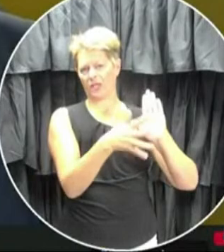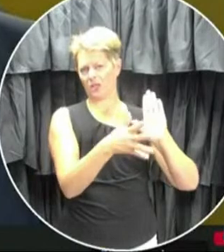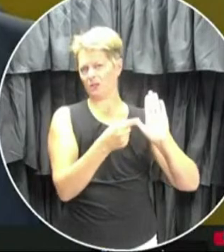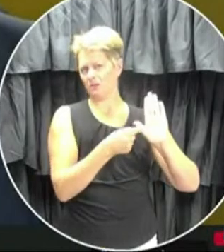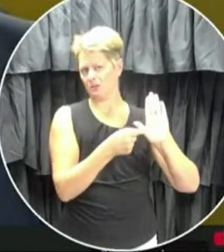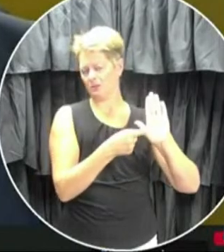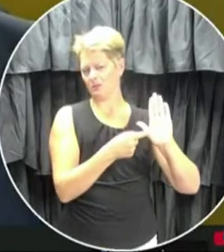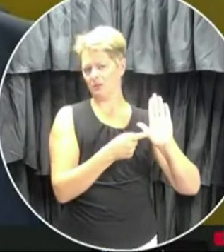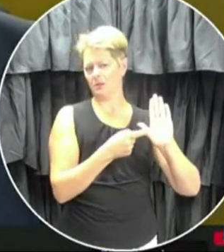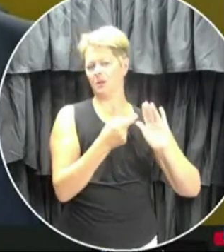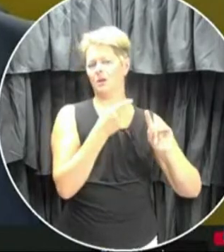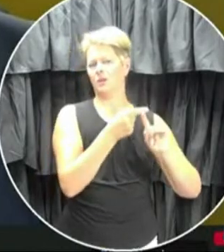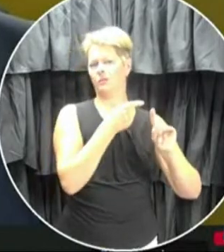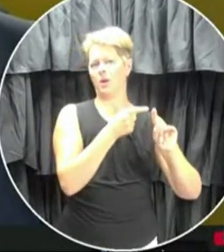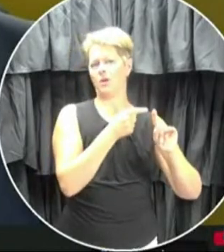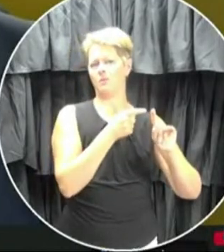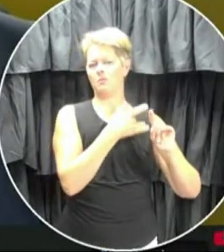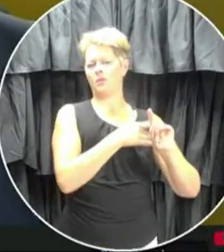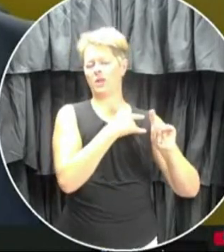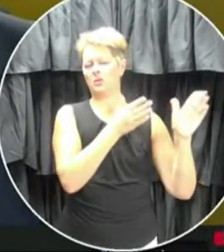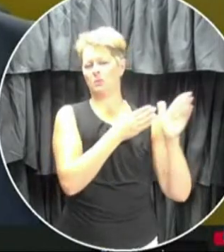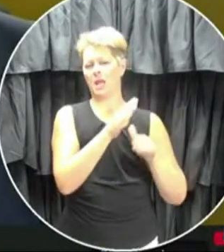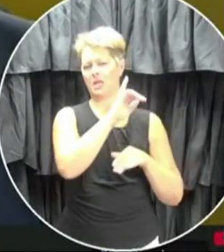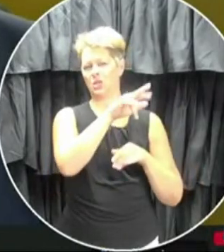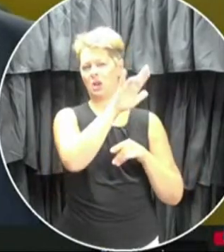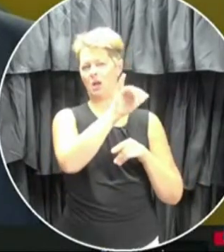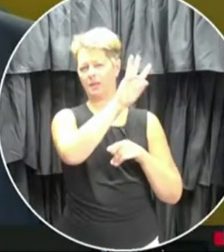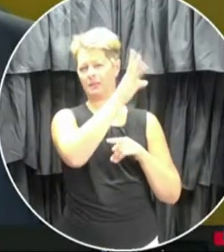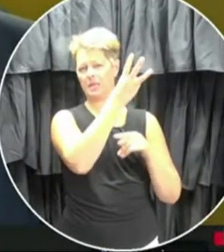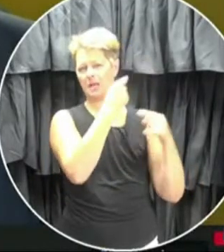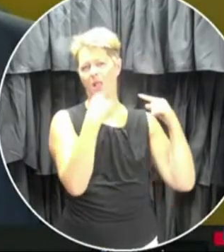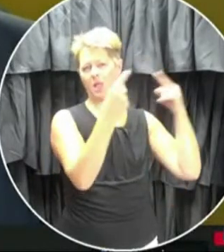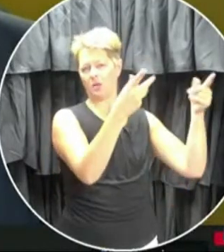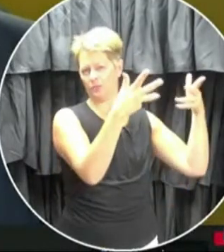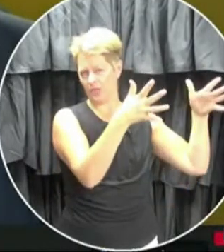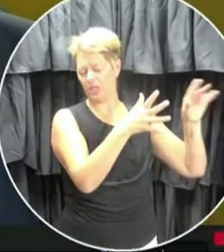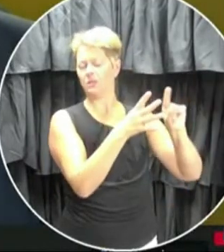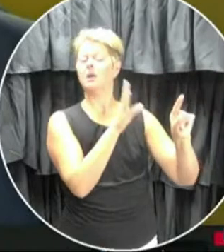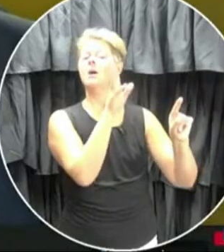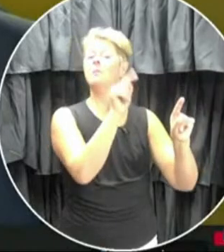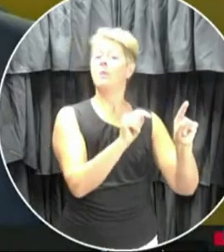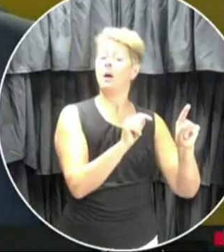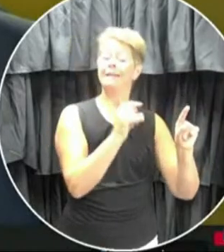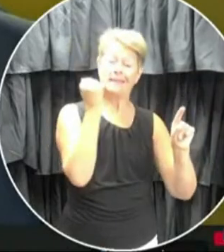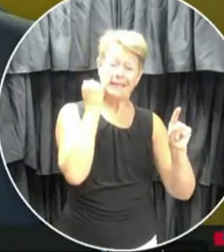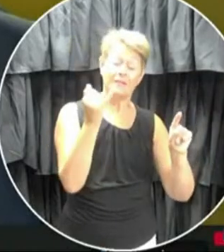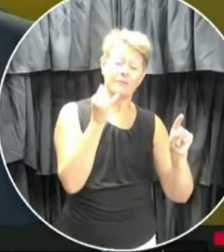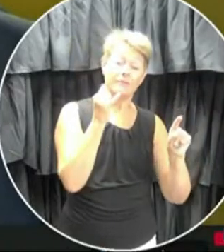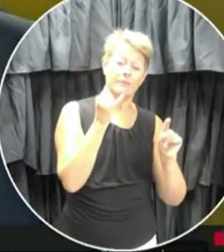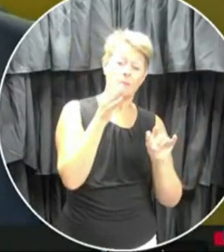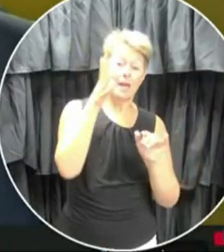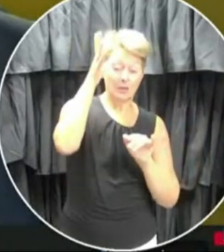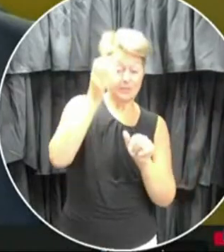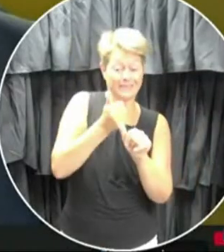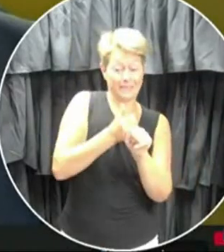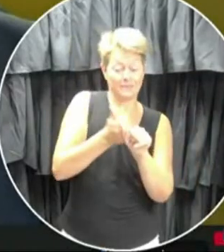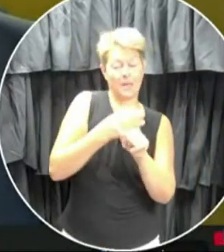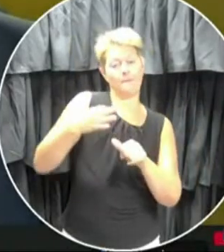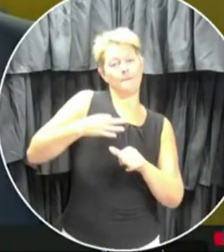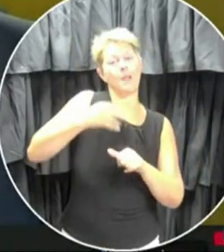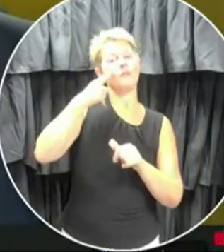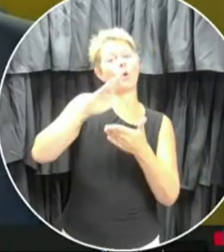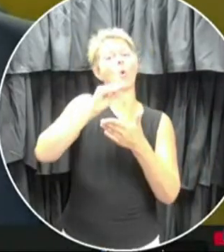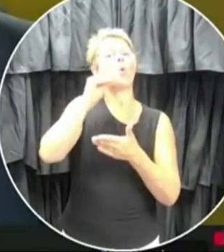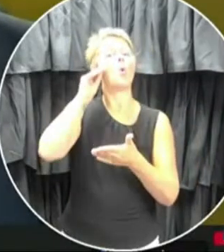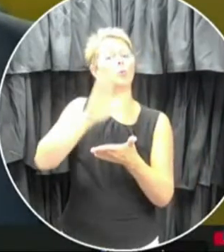the provincial plan issued on July 6th. The only option is if a parent wishes to apply for homeschooling.